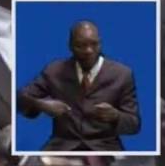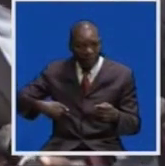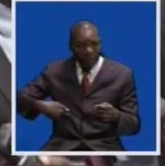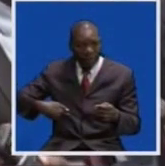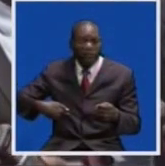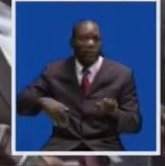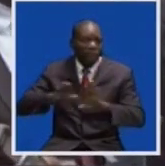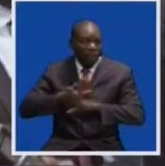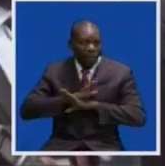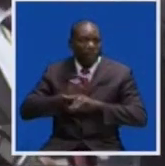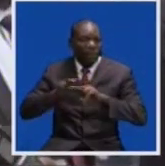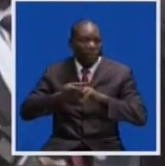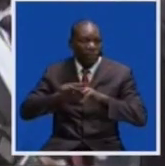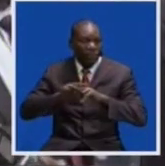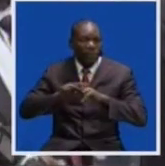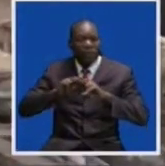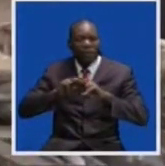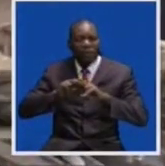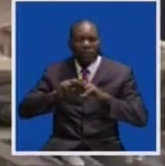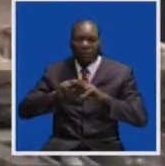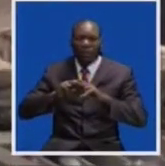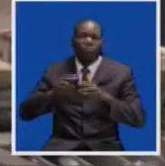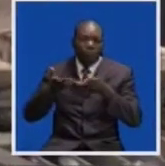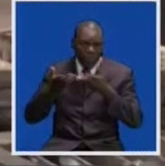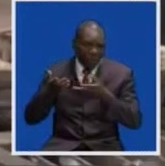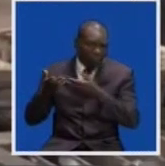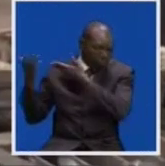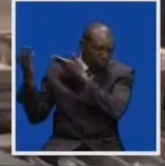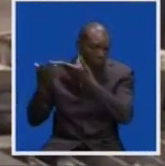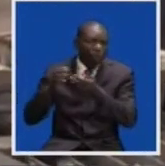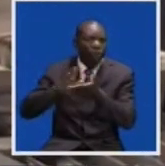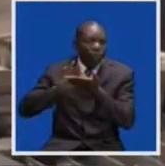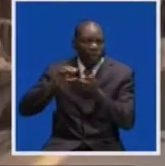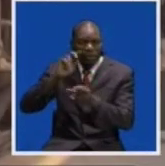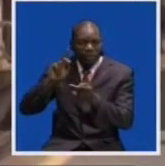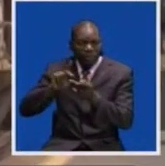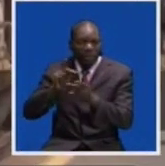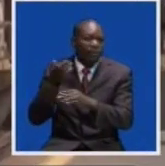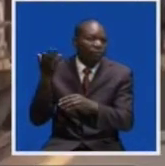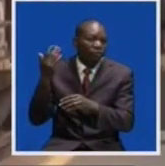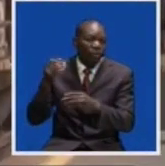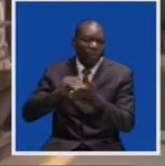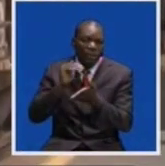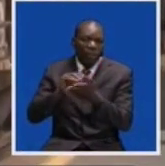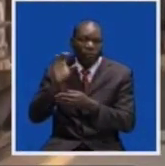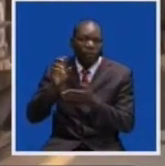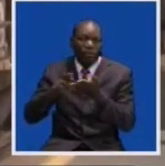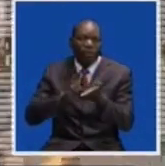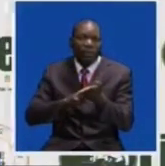Zambia Reyes to its own glory. For the name, I'm Florence Nita, in Kauwe, Central Province.